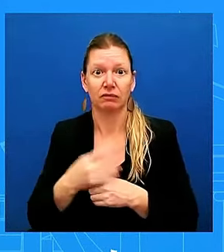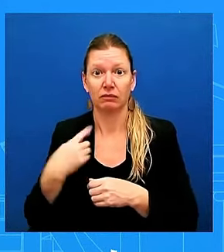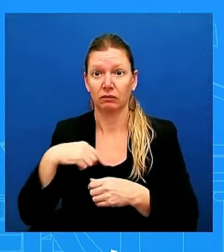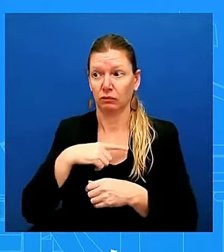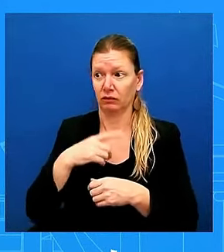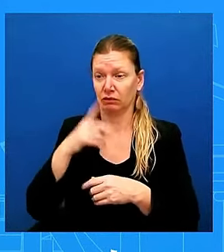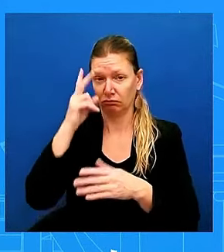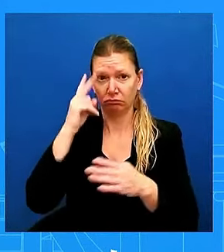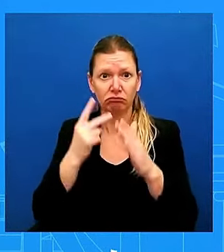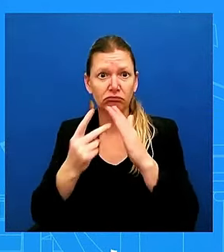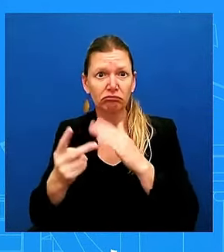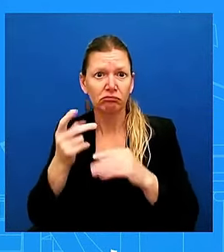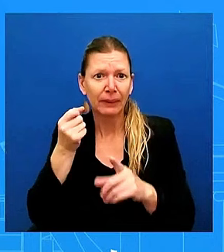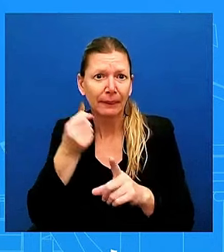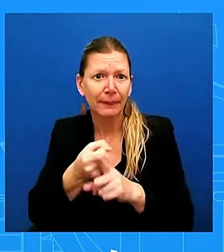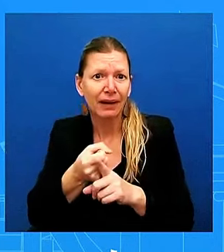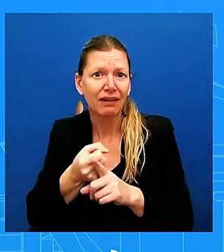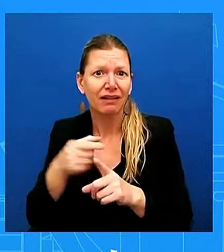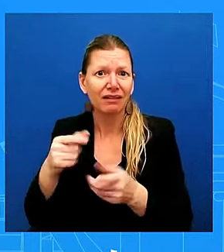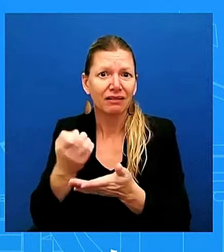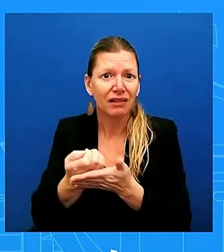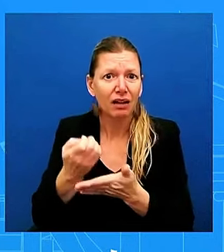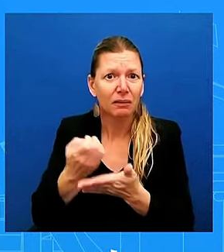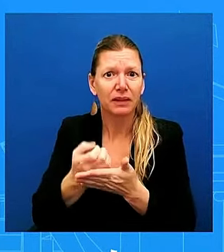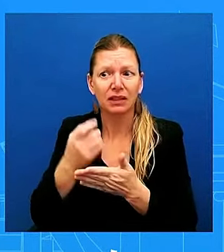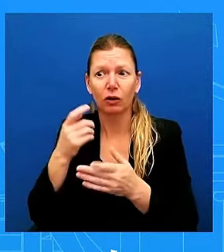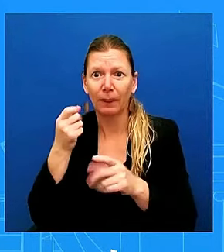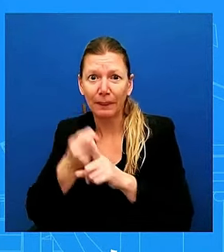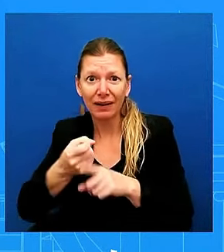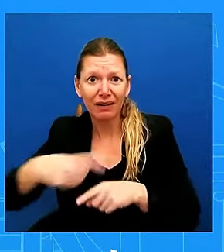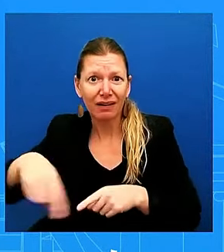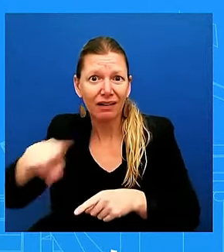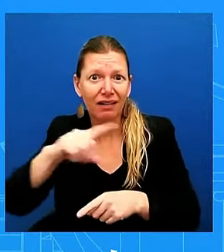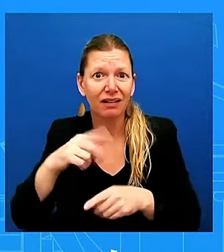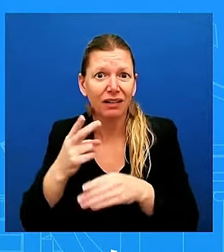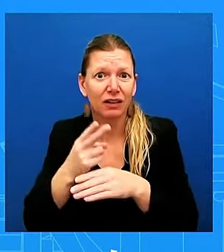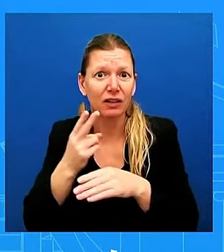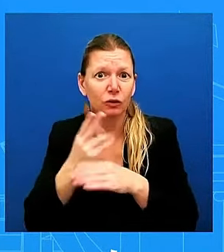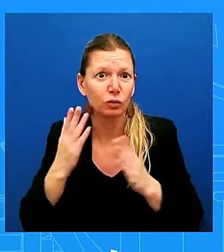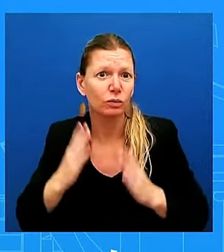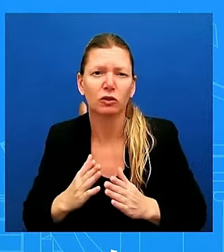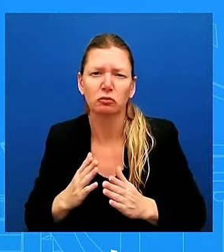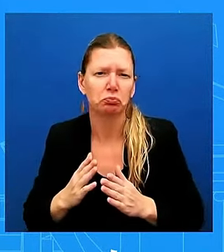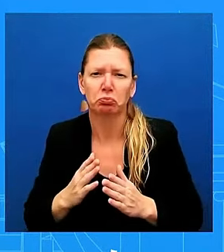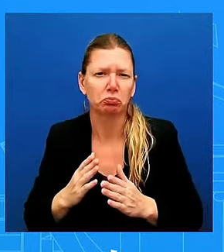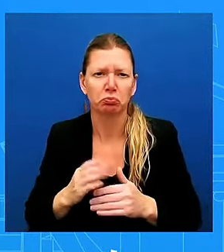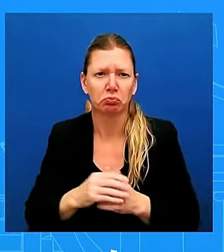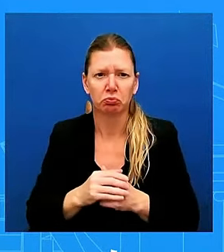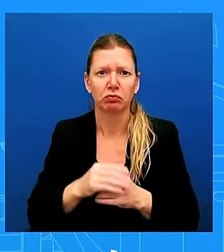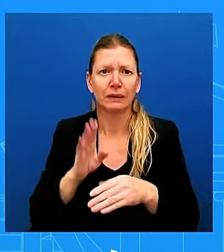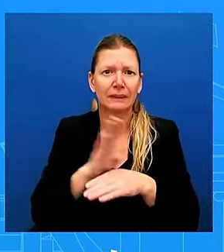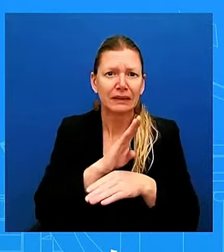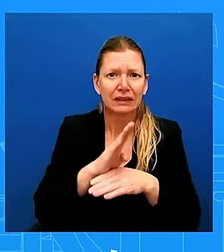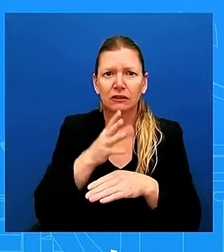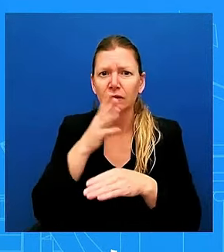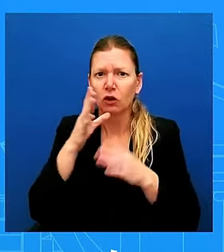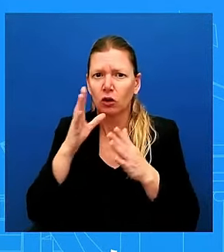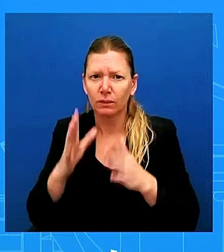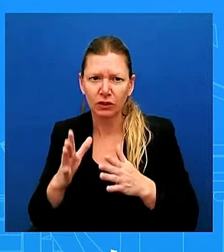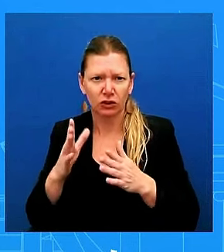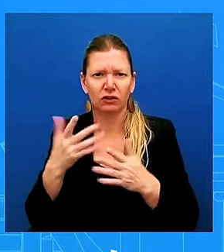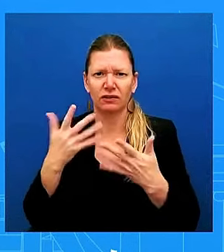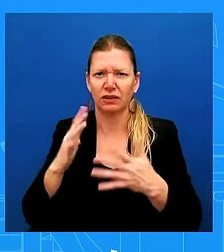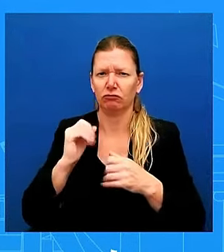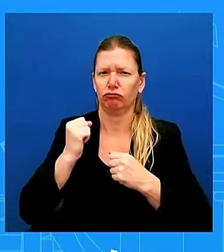chains that we built in the wake of the pandemic. The President and the Vice President have consistently supported the